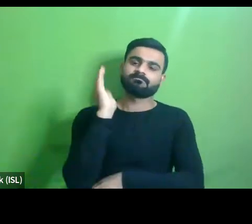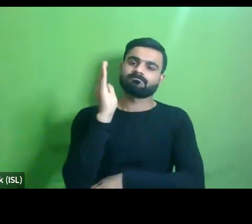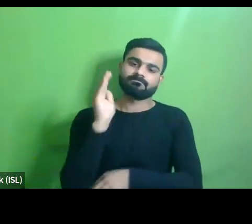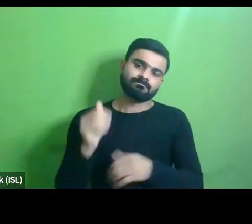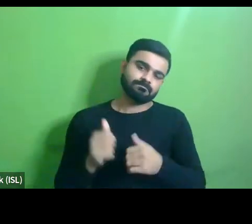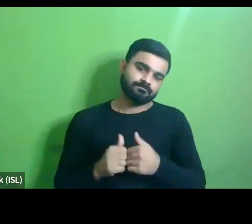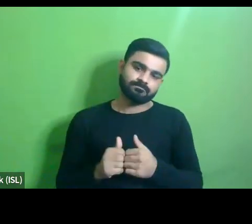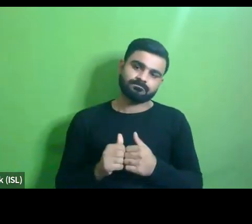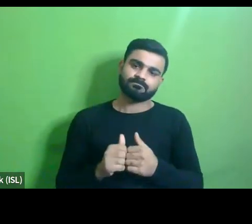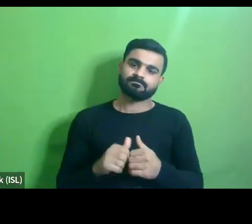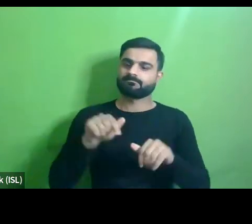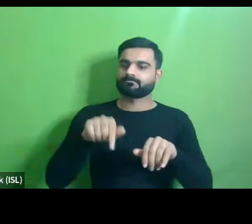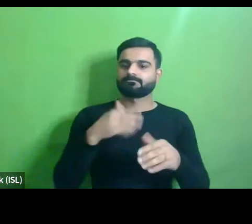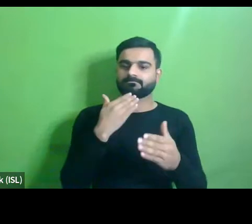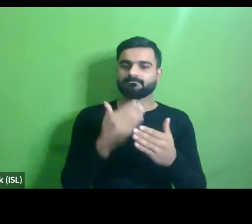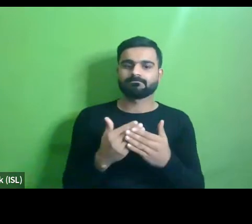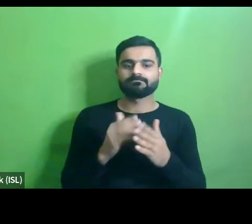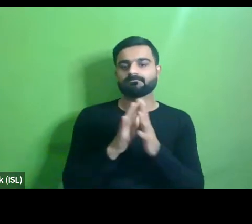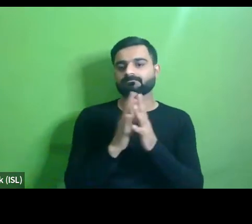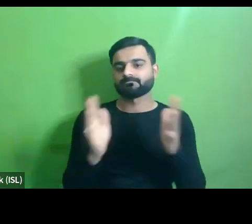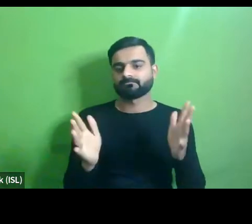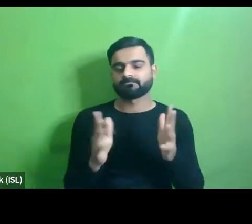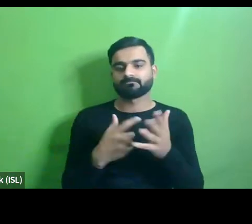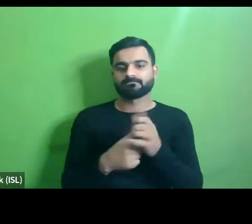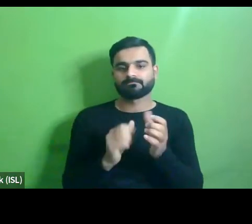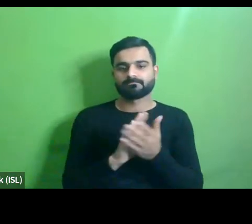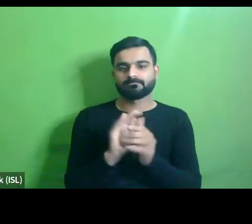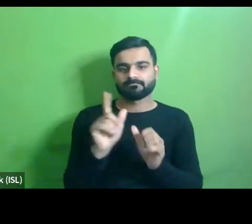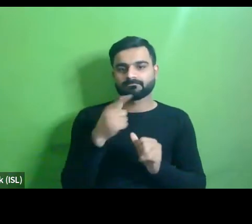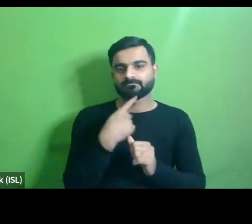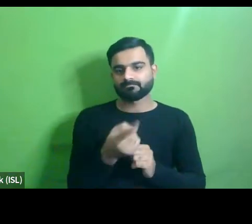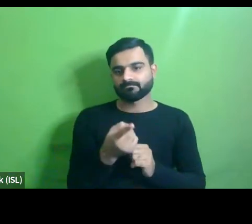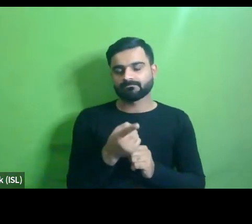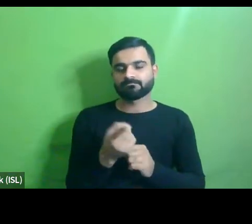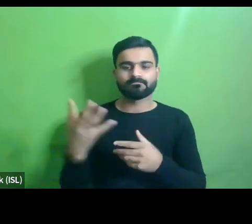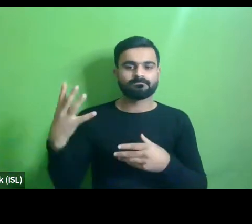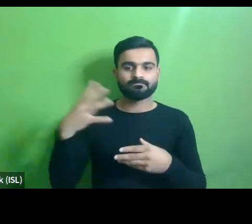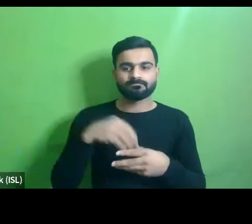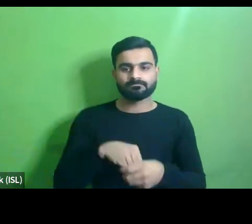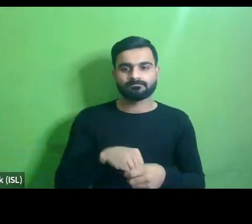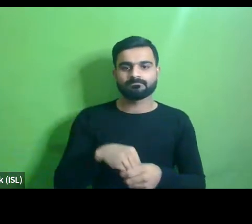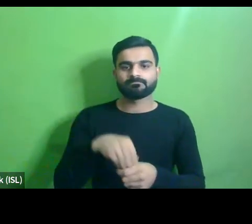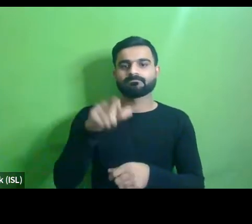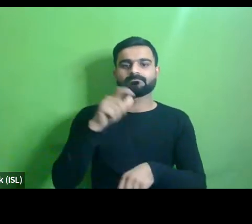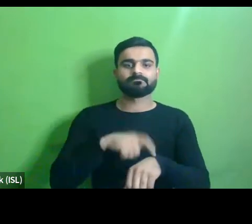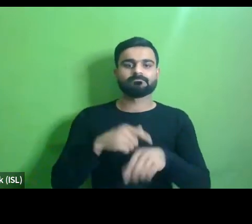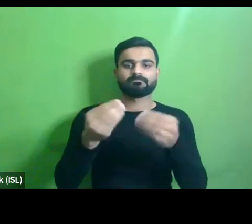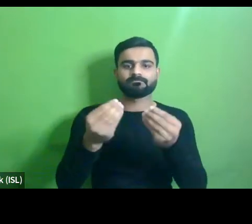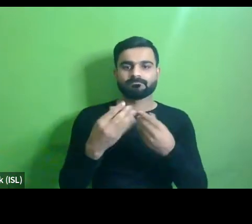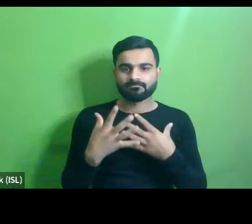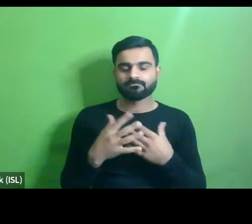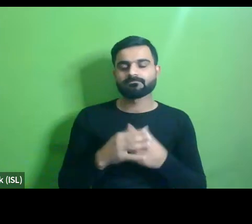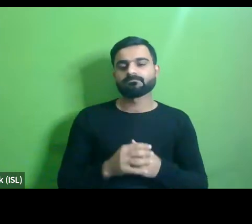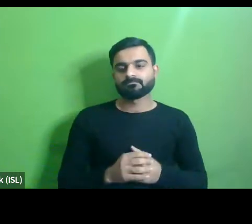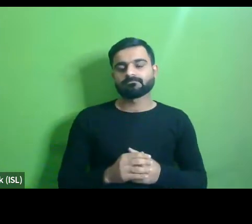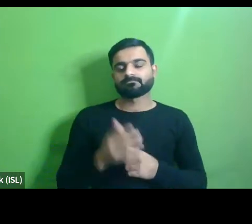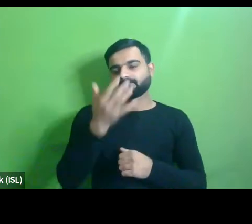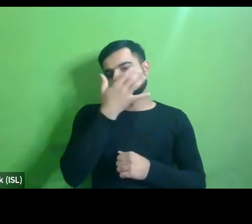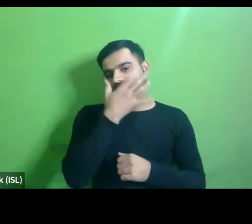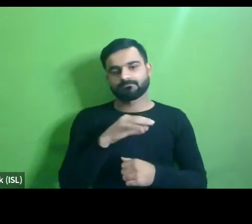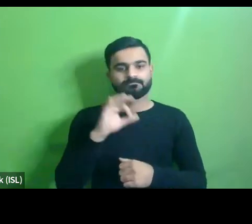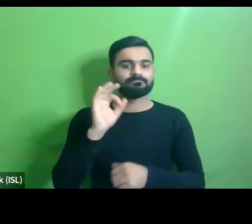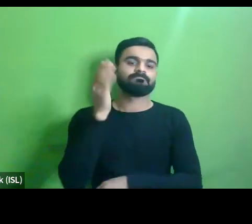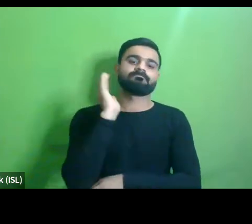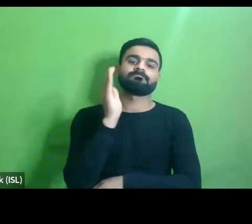on that note i would like to thank uh rahul sir for gracing us with his presence and giving a um beautiful um